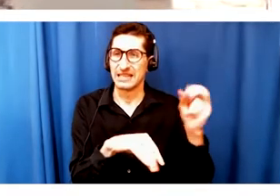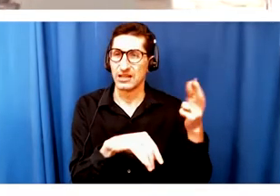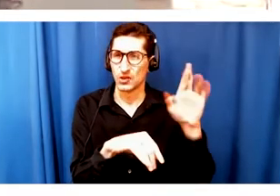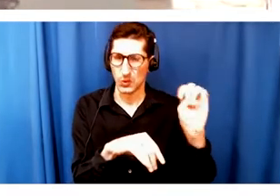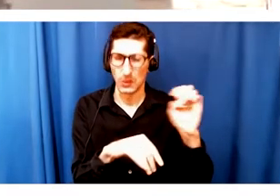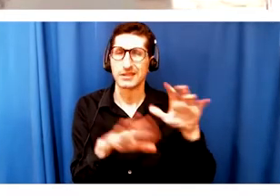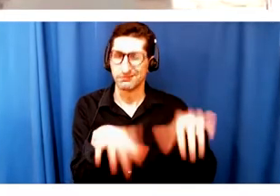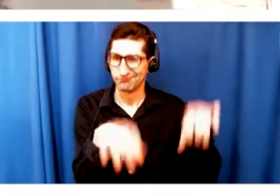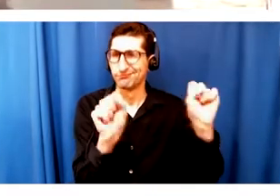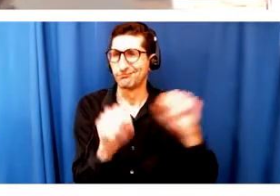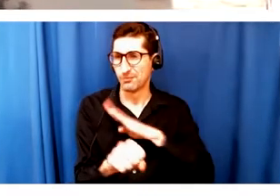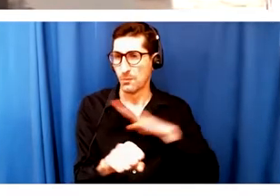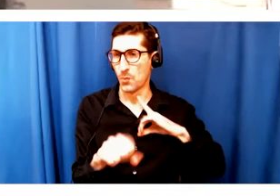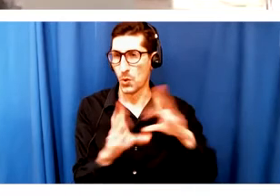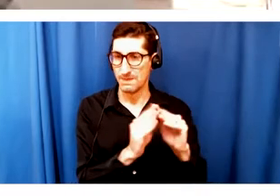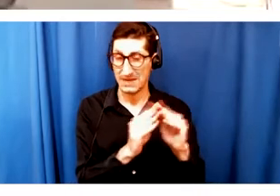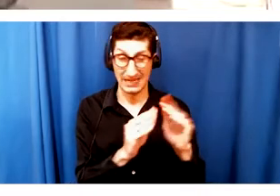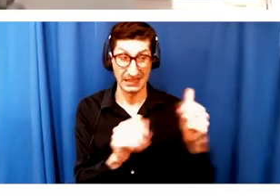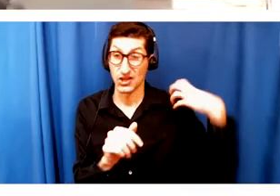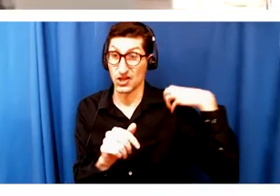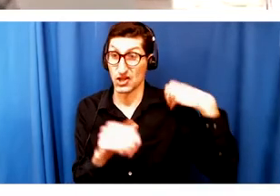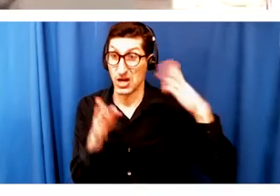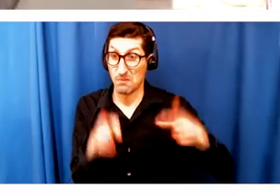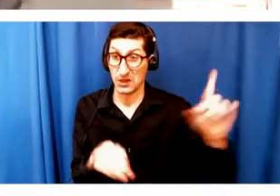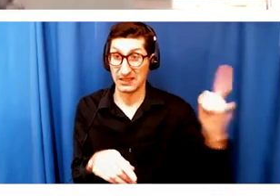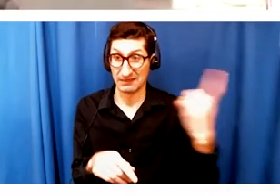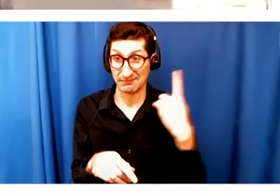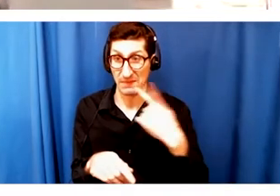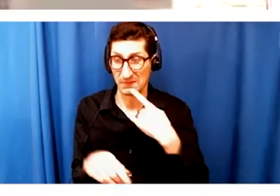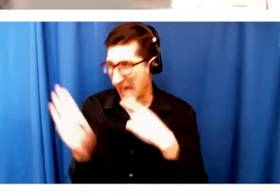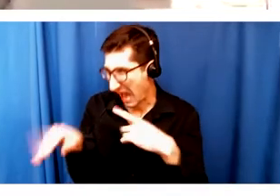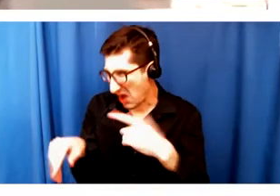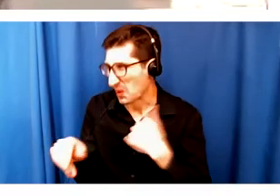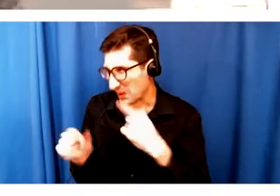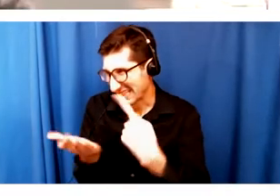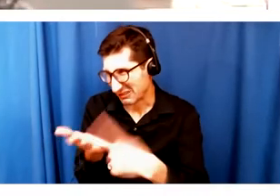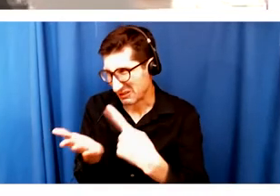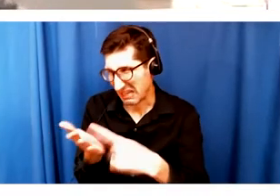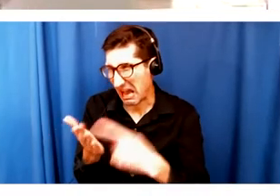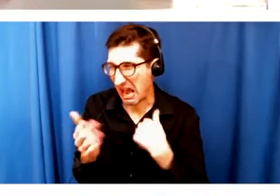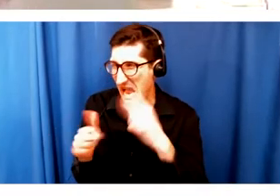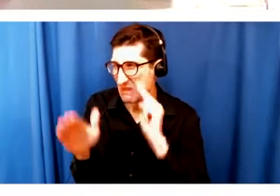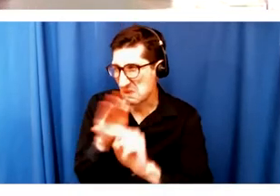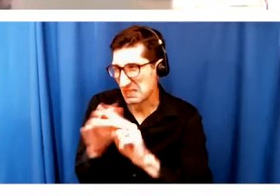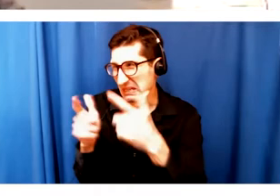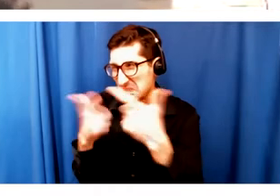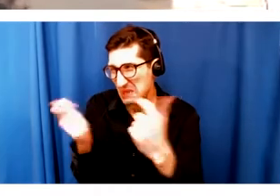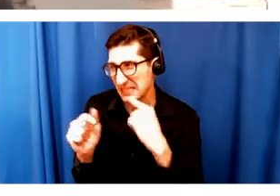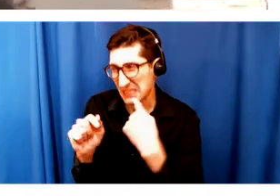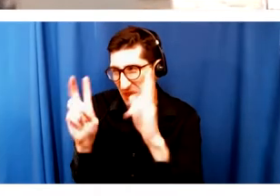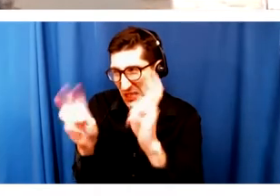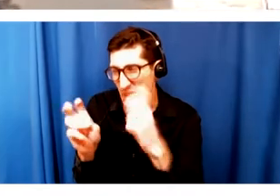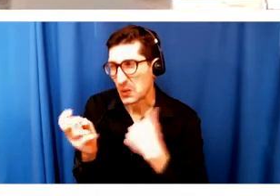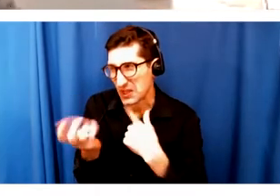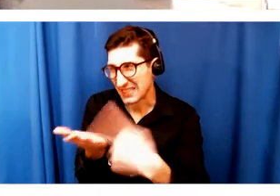says to me, I think we should just talk about this really quick during the board meeting. It looks like it's a big thing and I don't know, I just think we should, and everybody had been